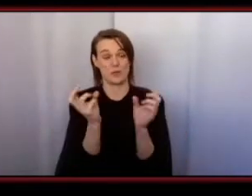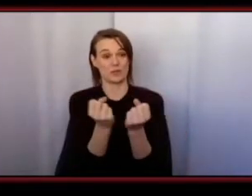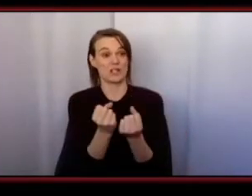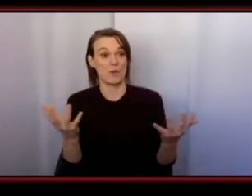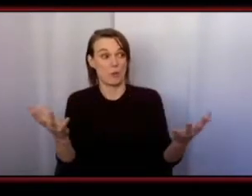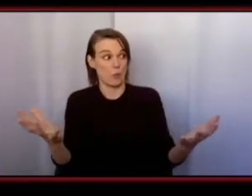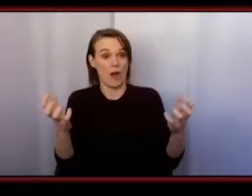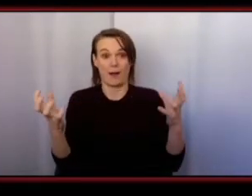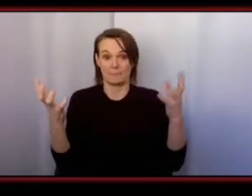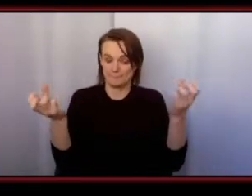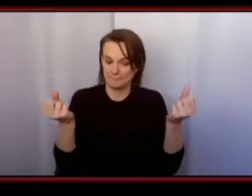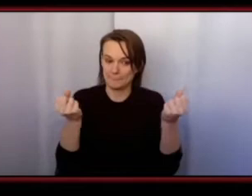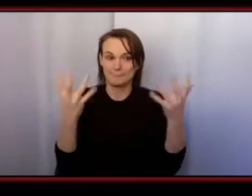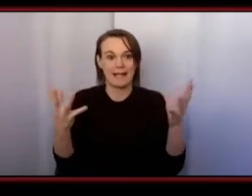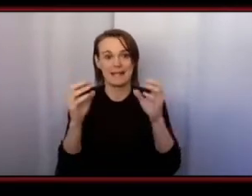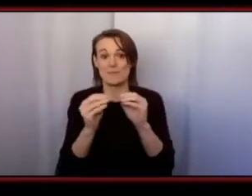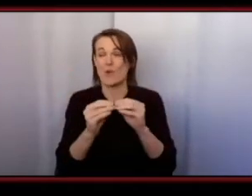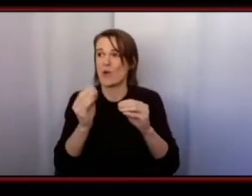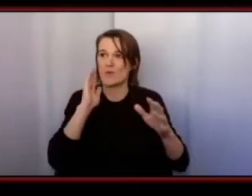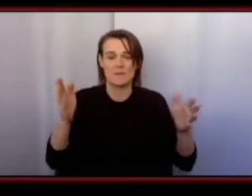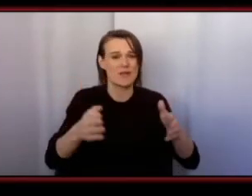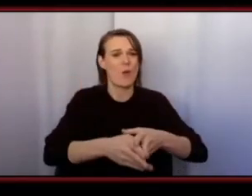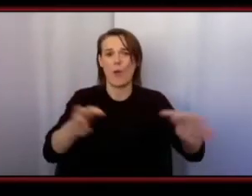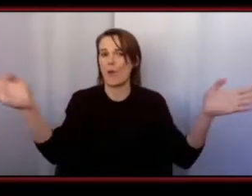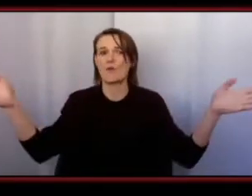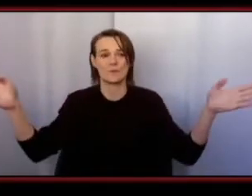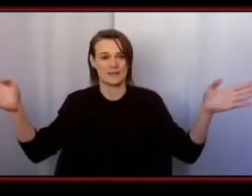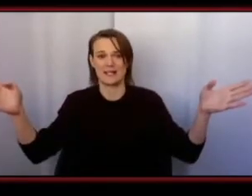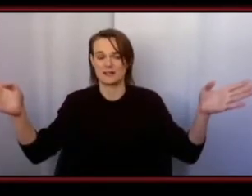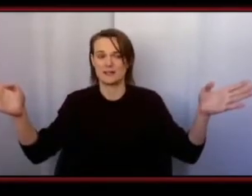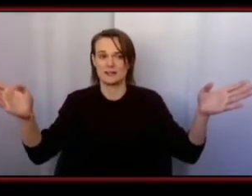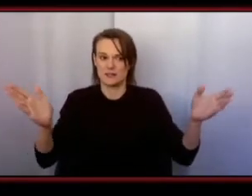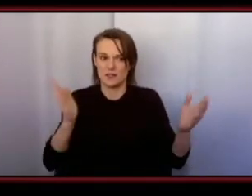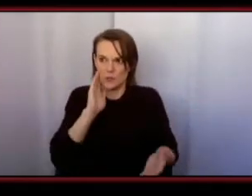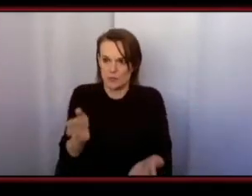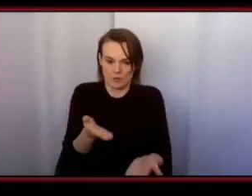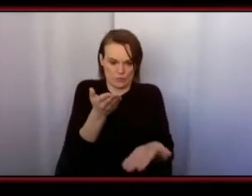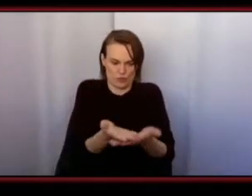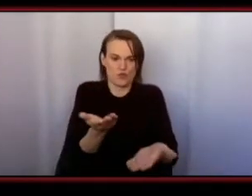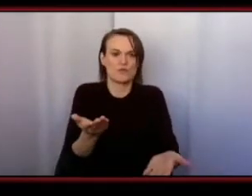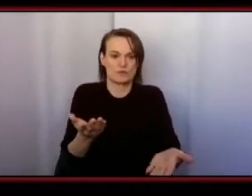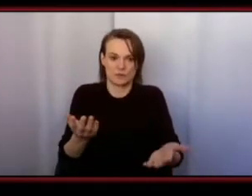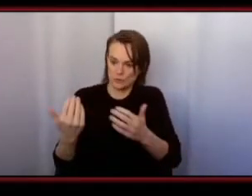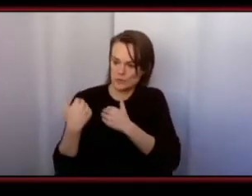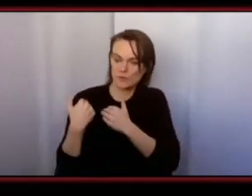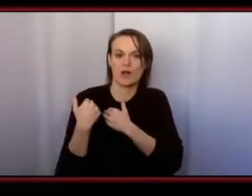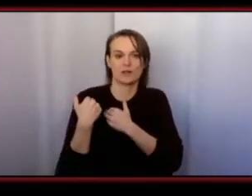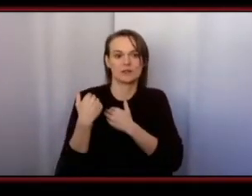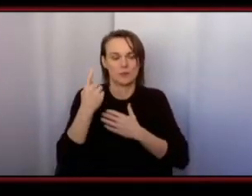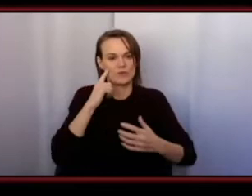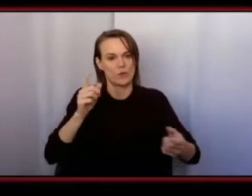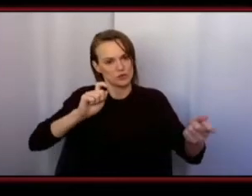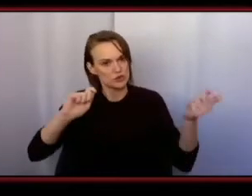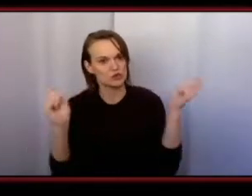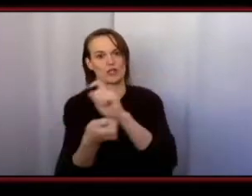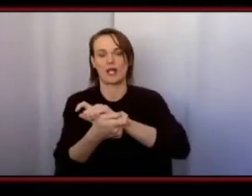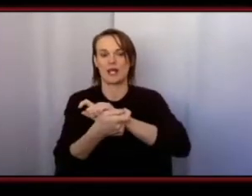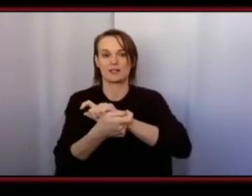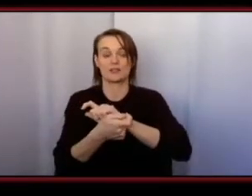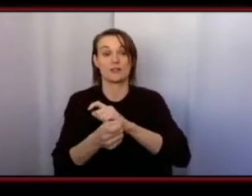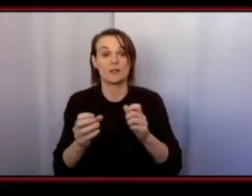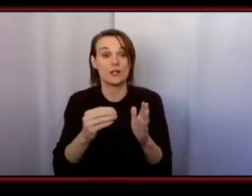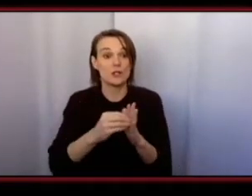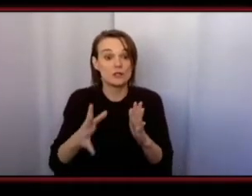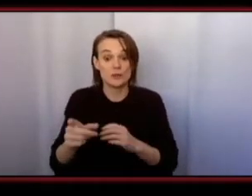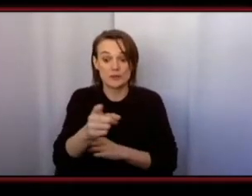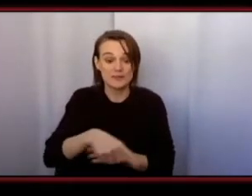open to the public and so please know we will demonstrate our commitment and our accountability to do our part to ensuring students have the opportunity to